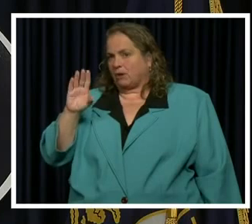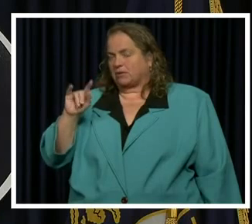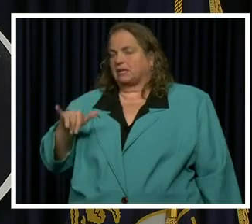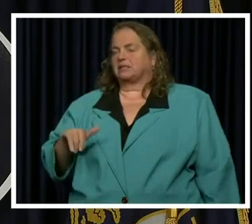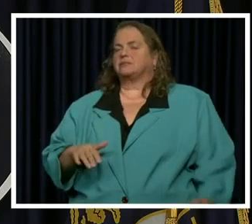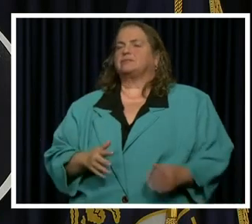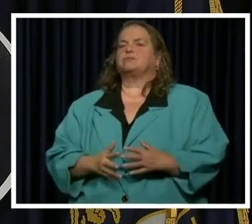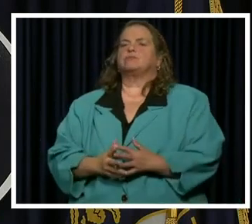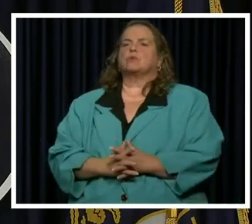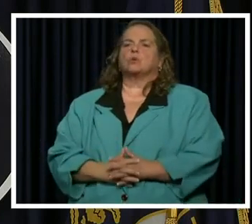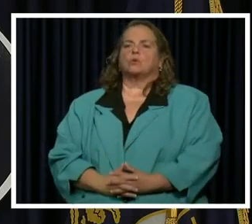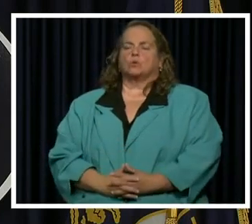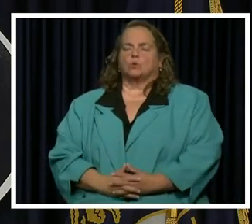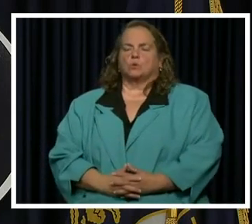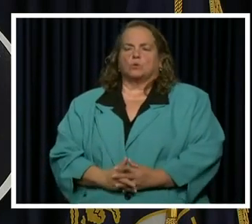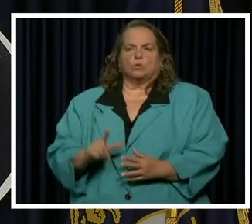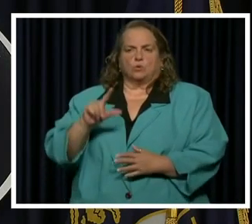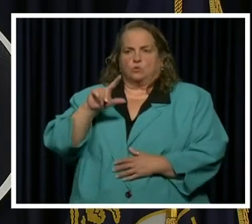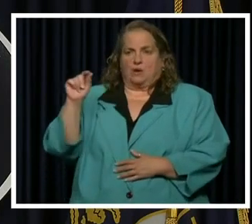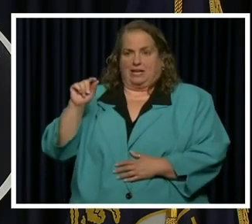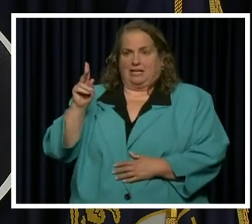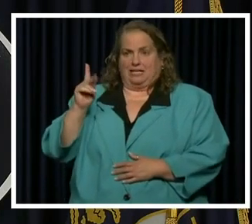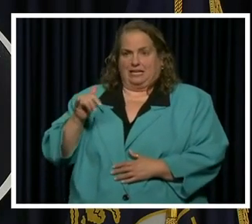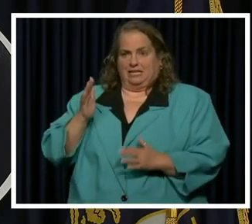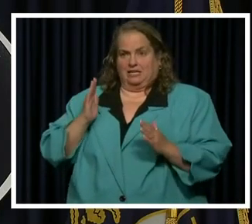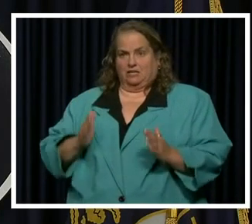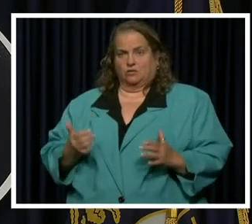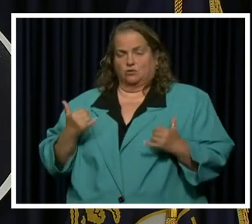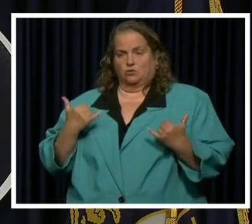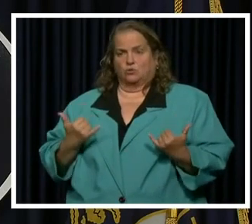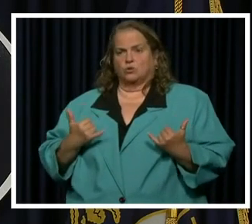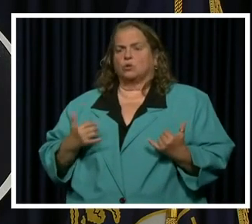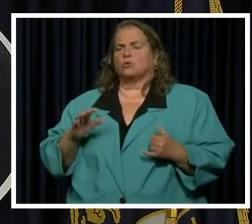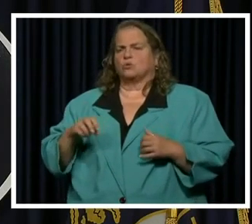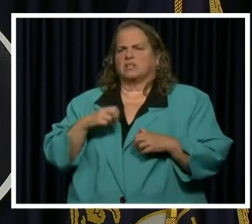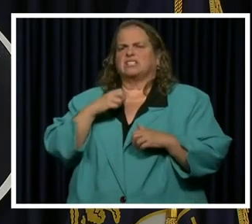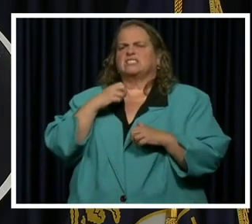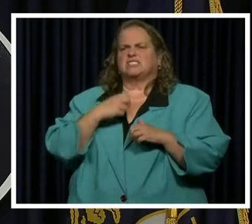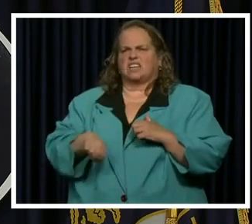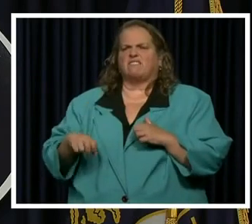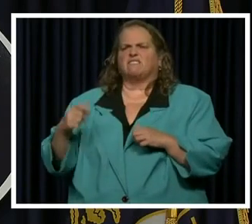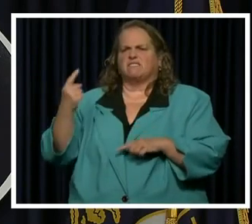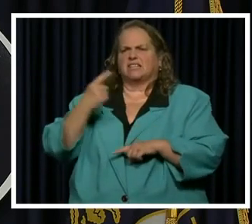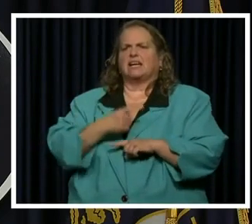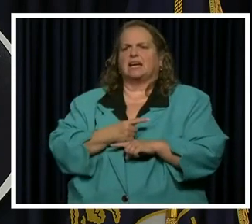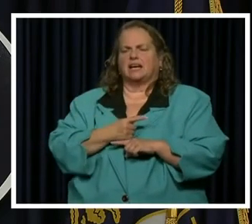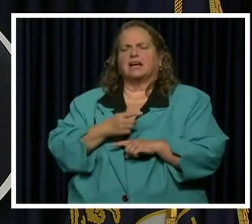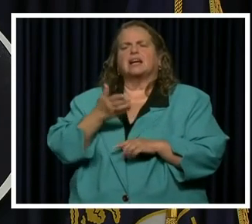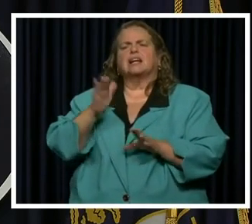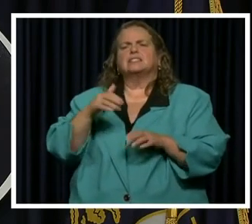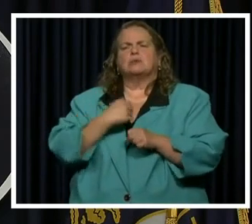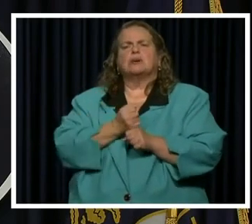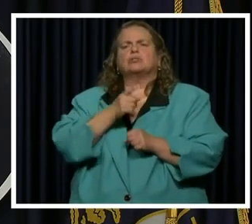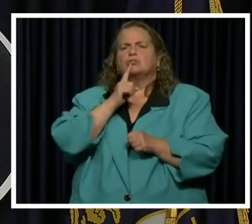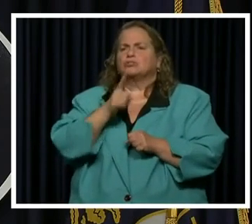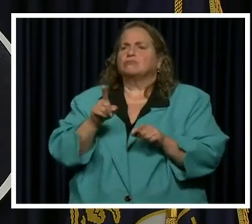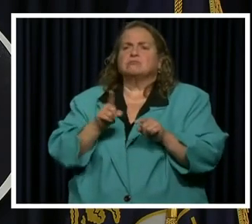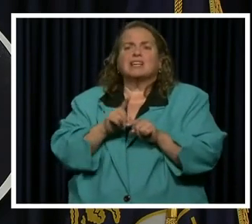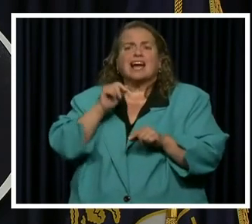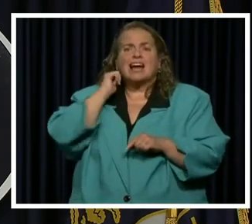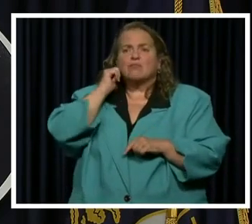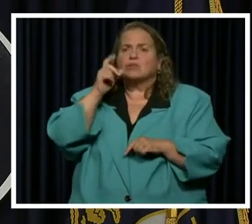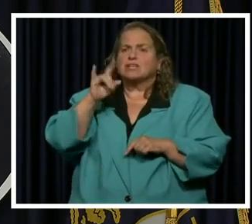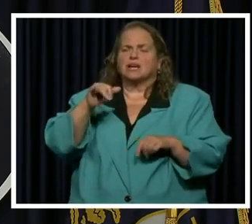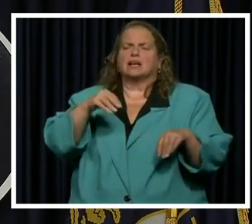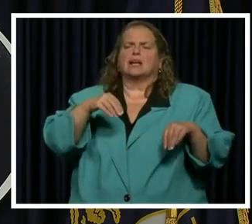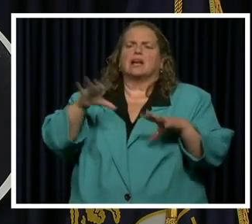20 Kentuckians today. Tough day. Let's make sure that just like every day, we're lighting